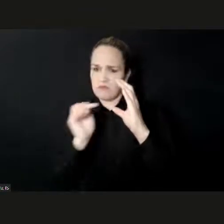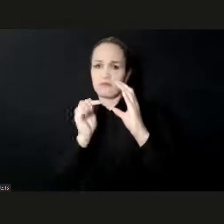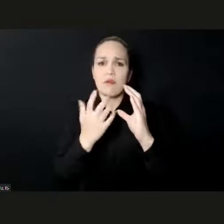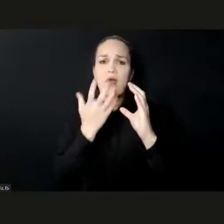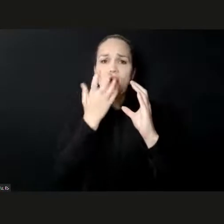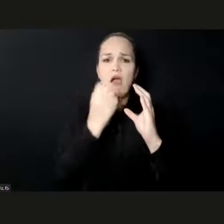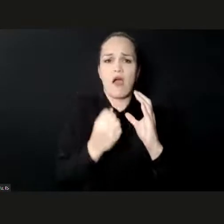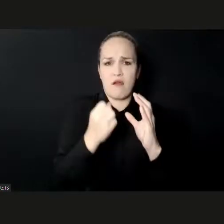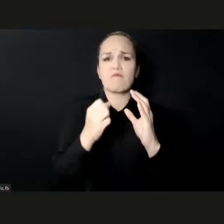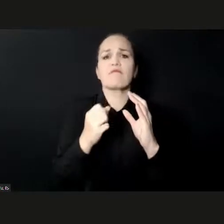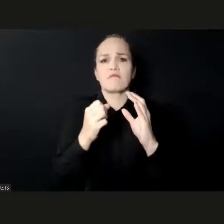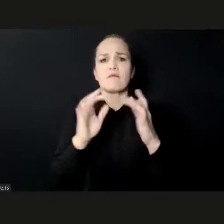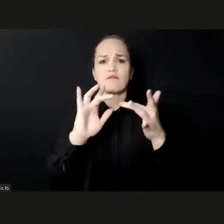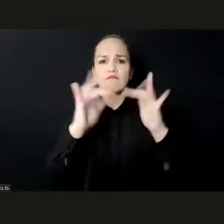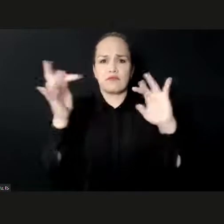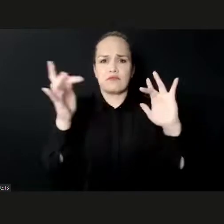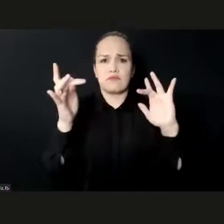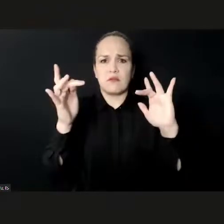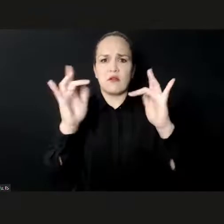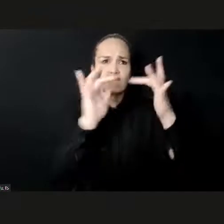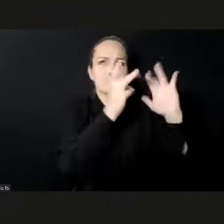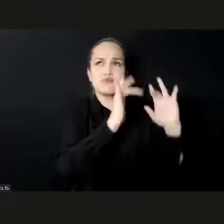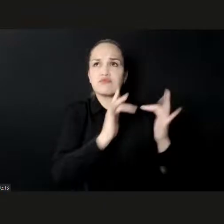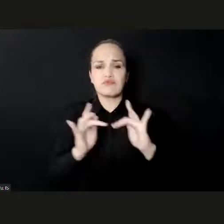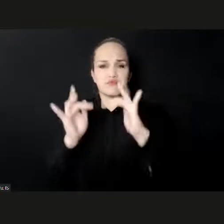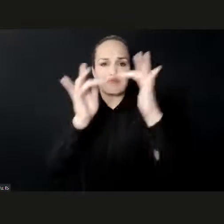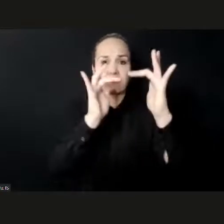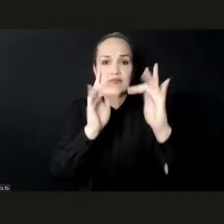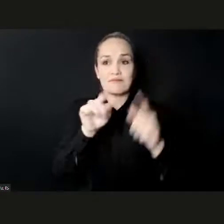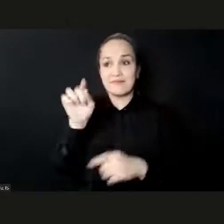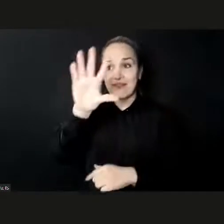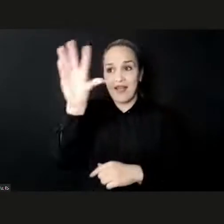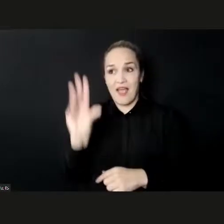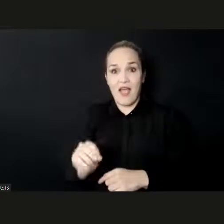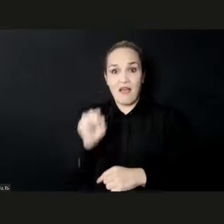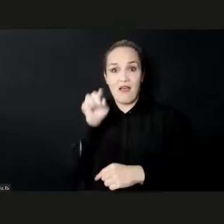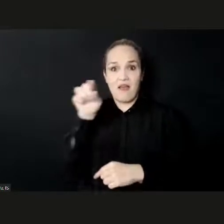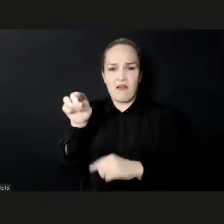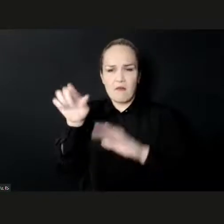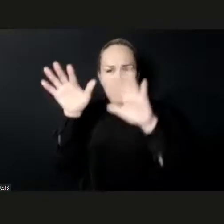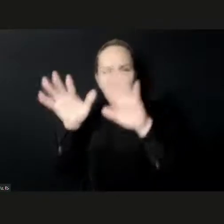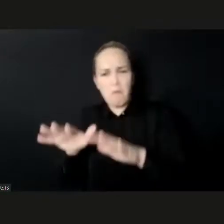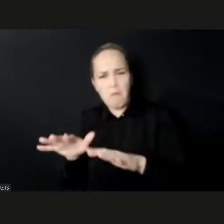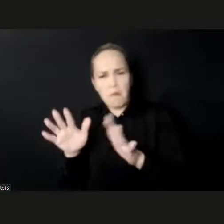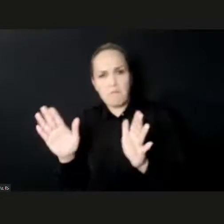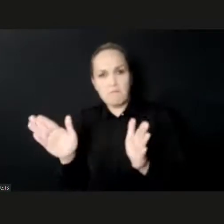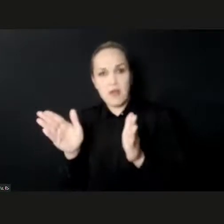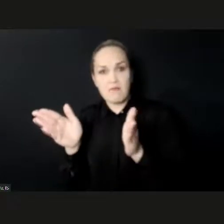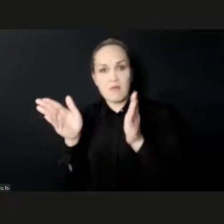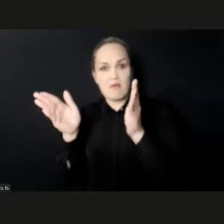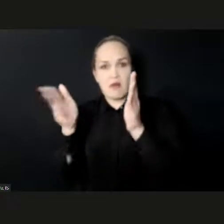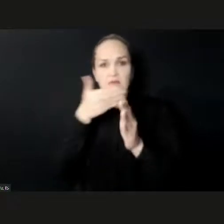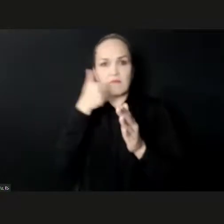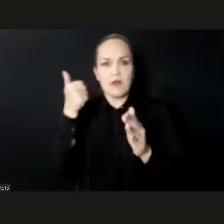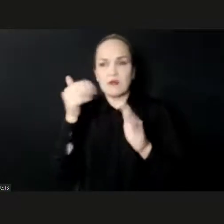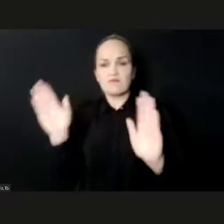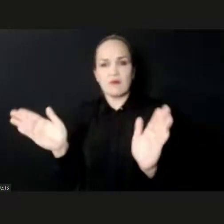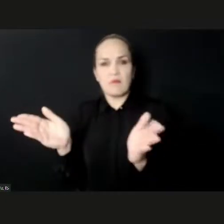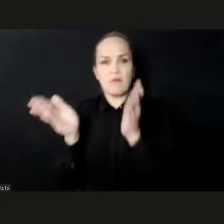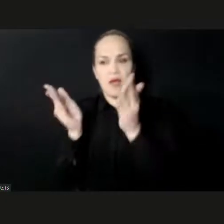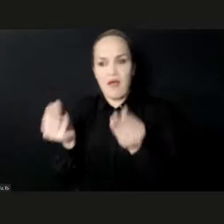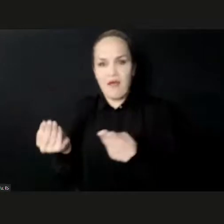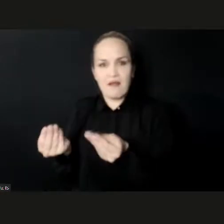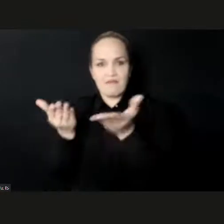quality content is increasing together with the demand for more creative goods and services.